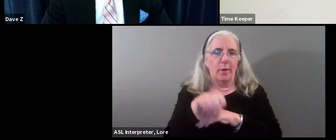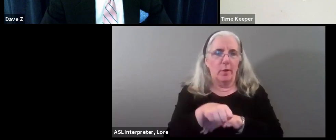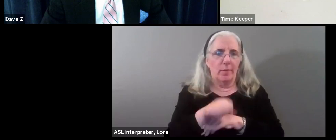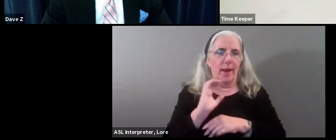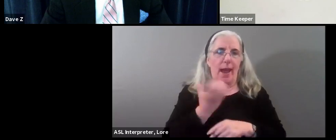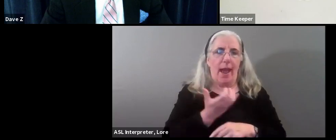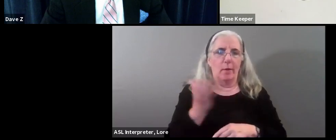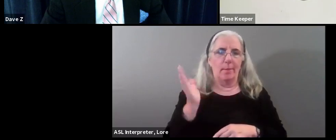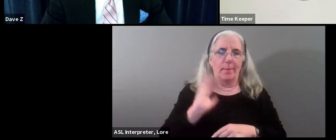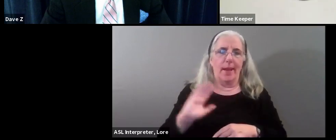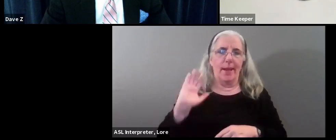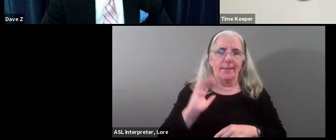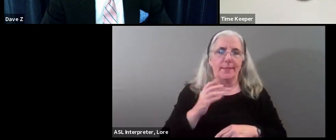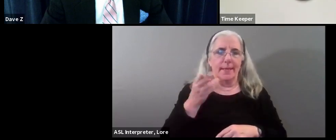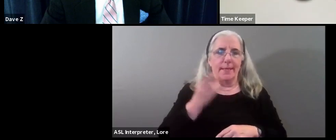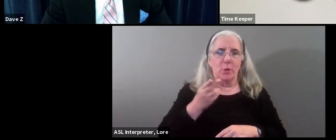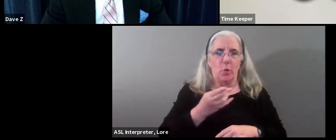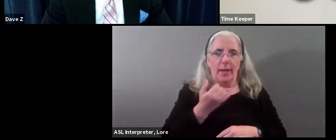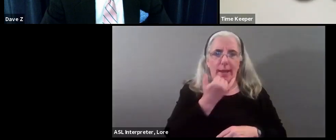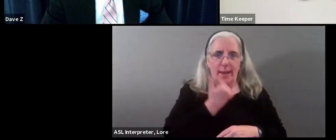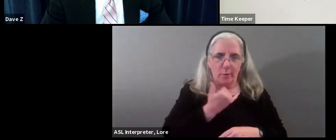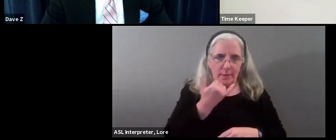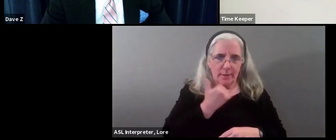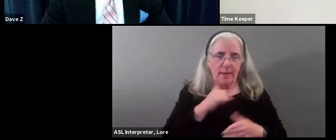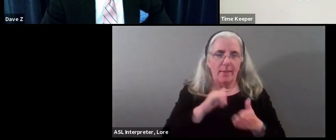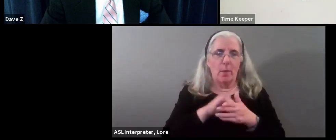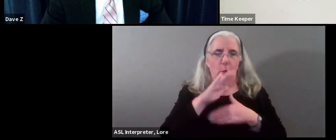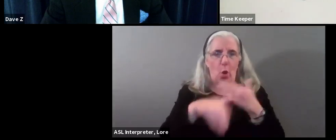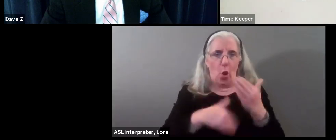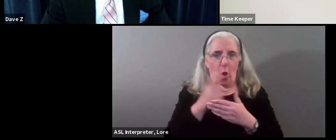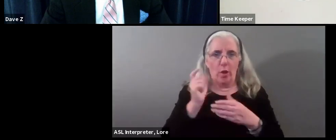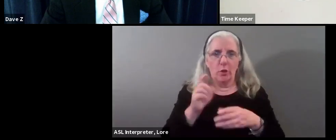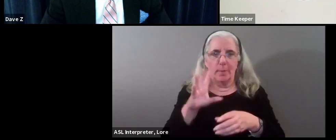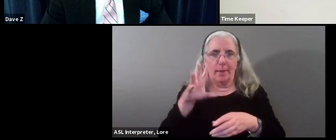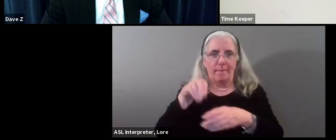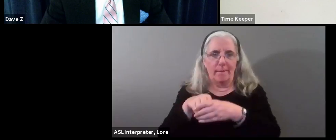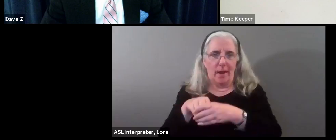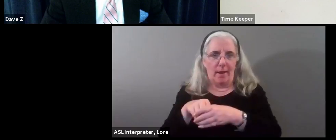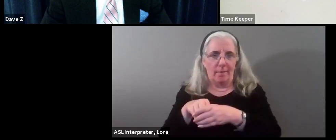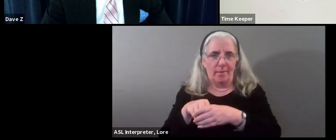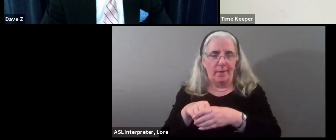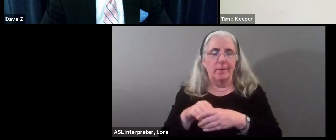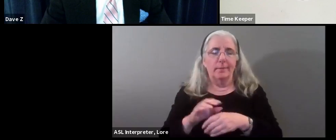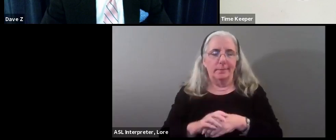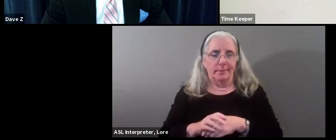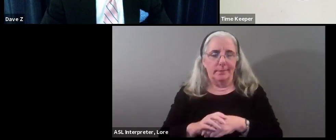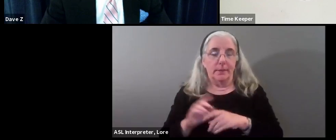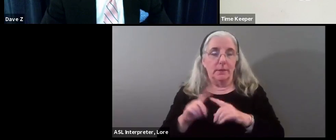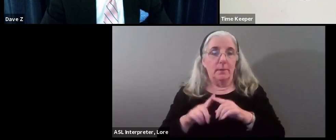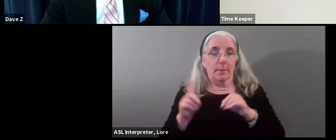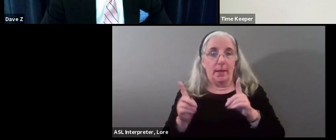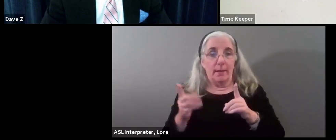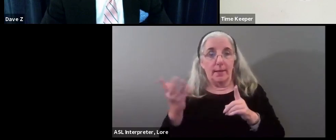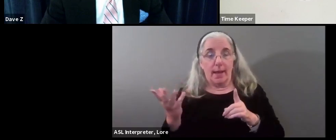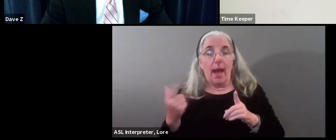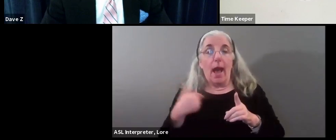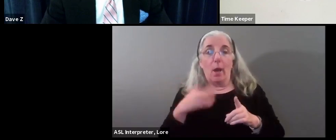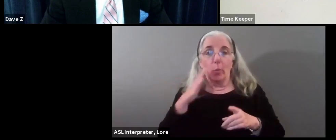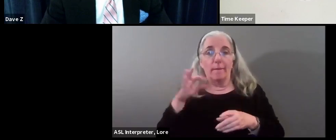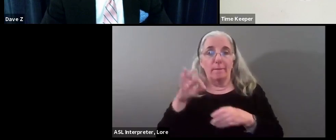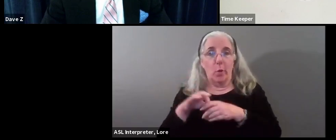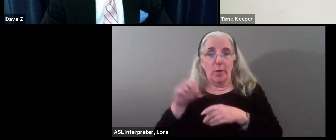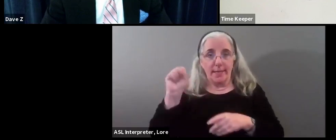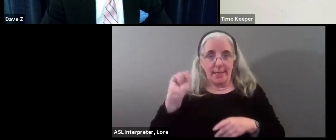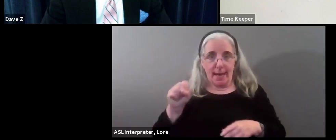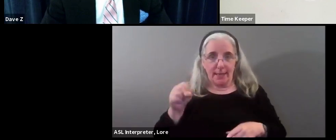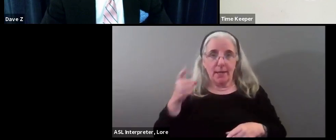of our collective past is something that we all should be involved with. Uh, however, I will be voting yes on